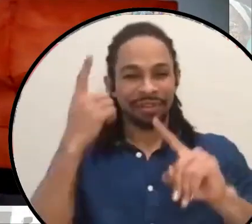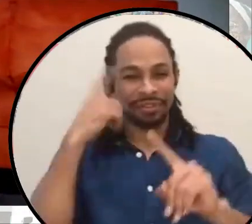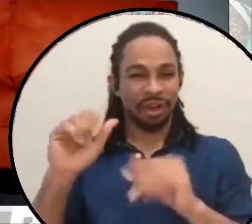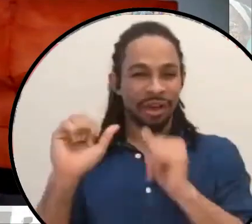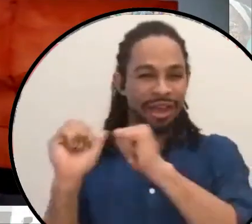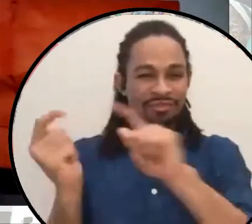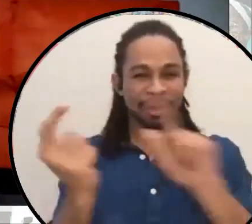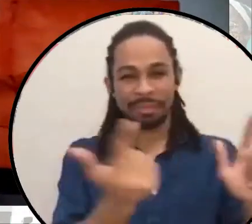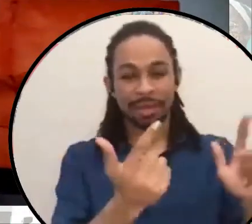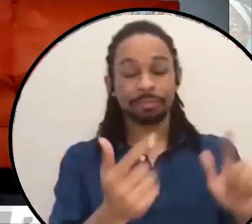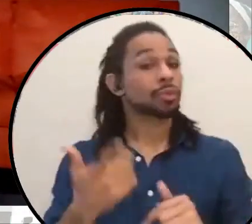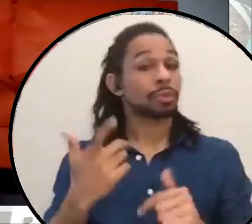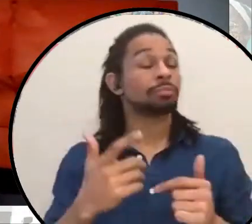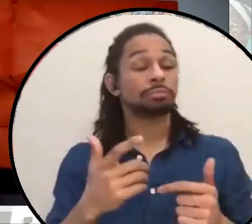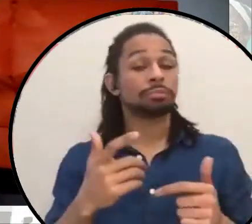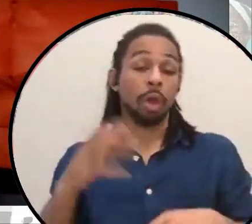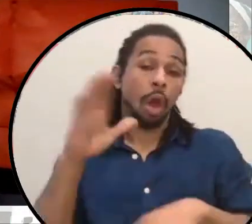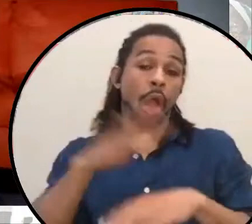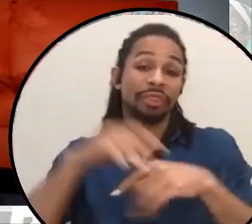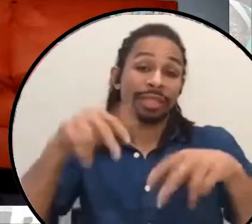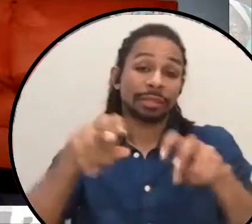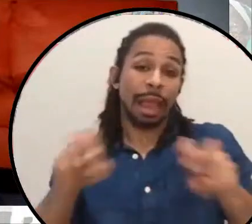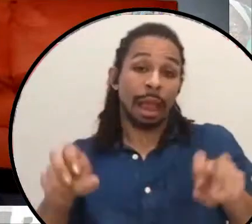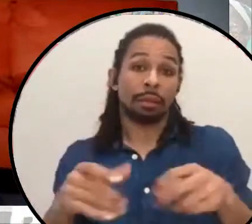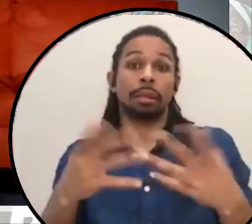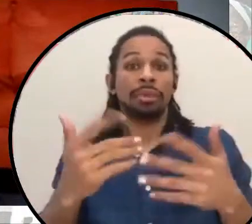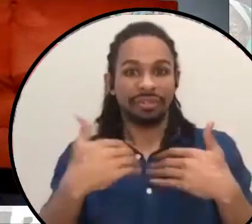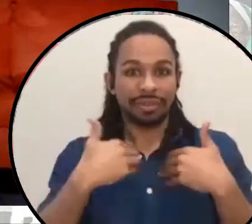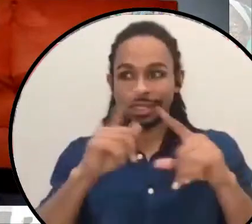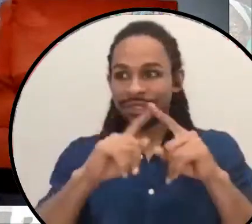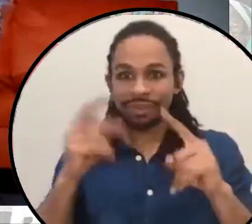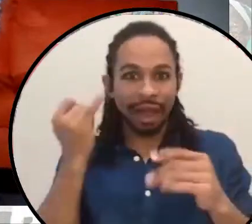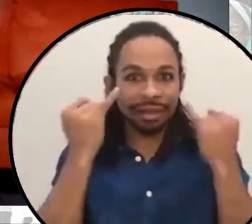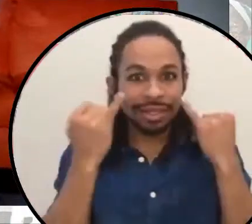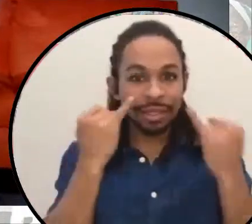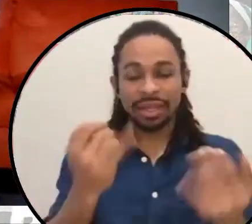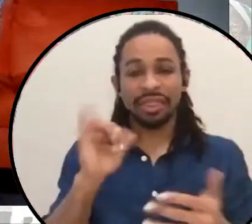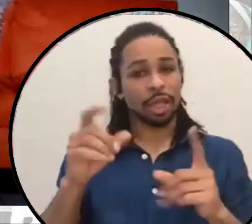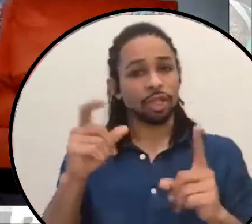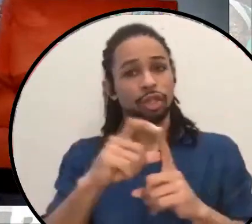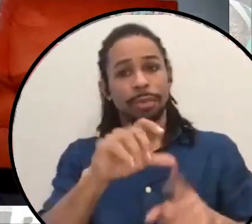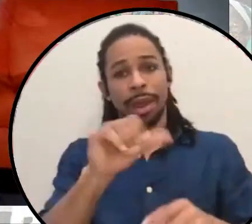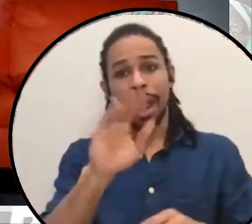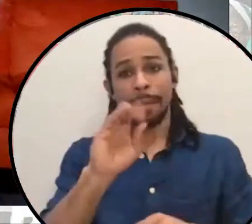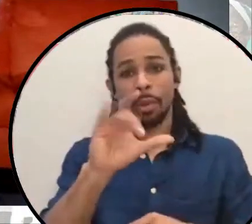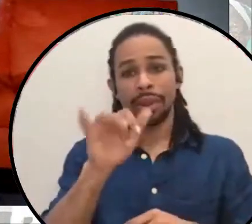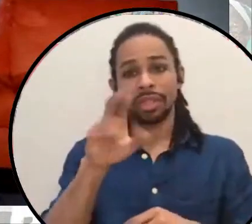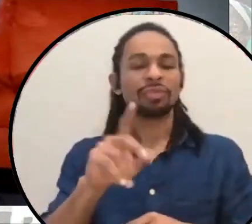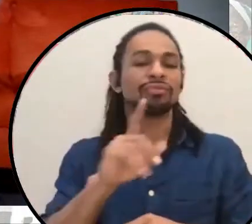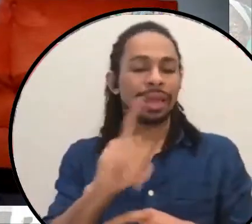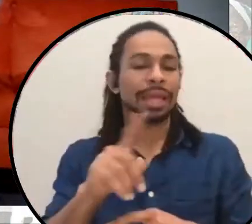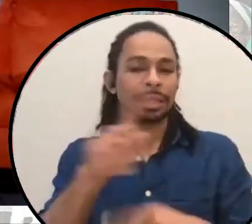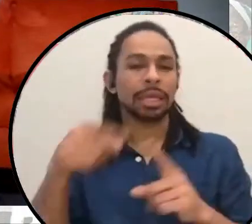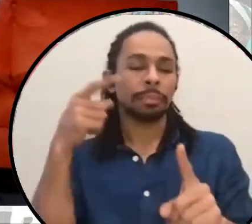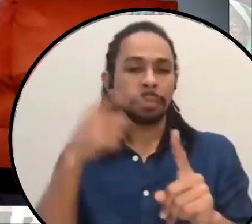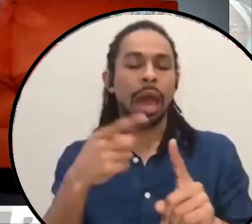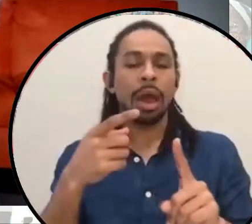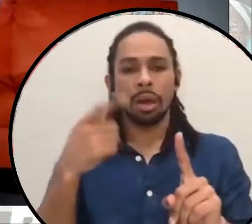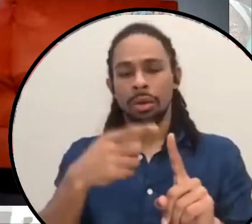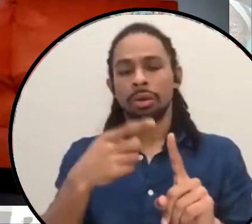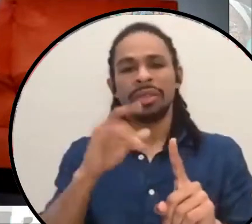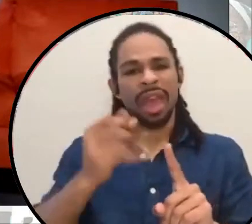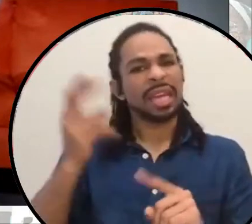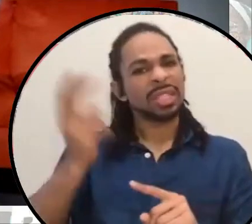even the term abolition, it's really designed to reference the historical movement against slavery to take